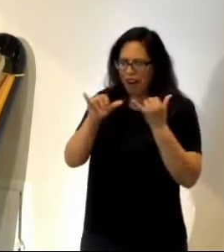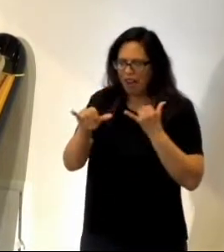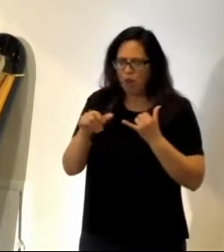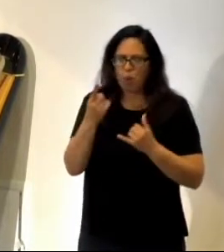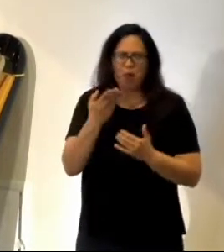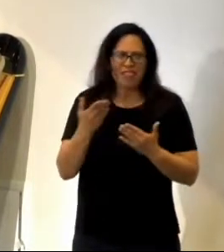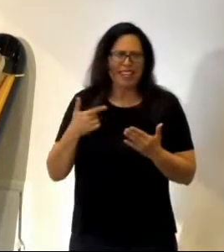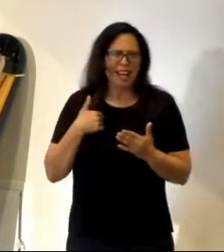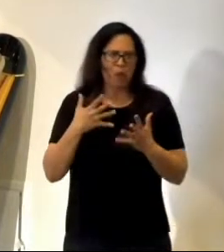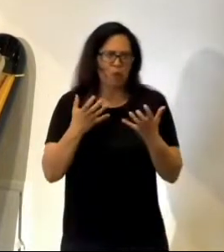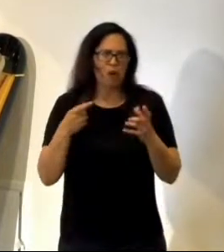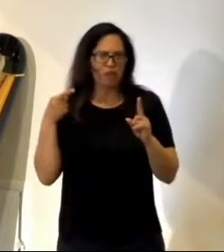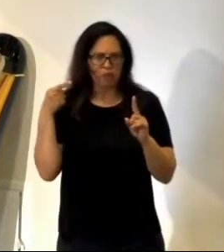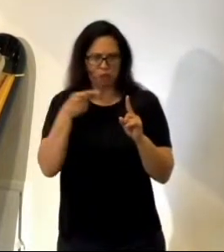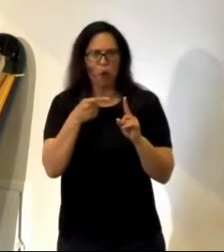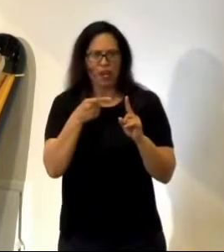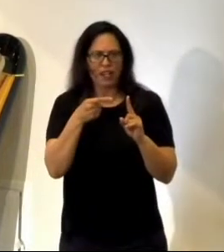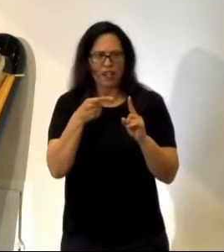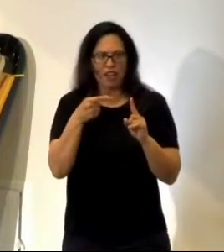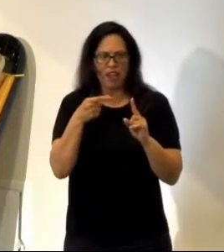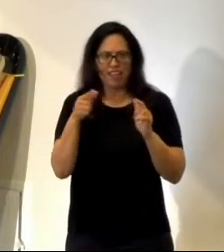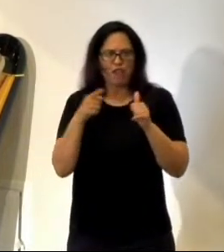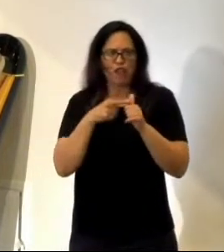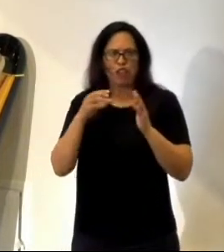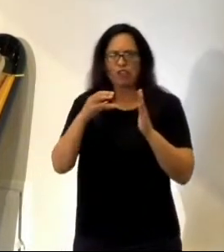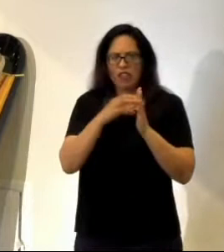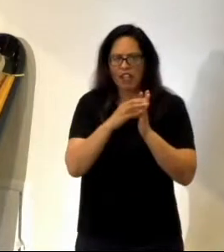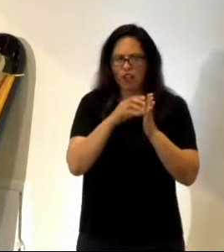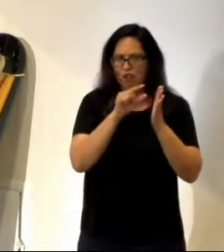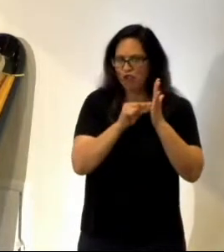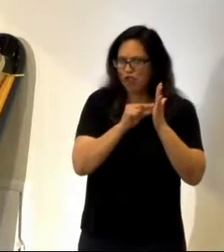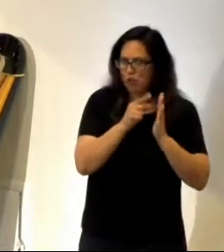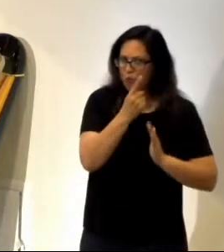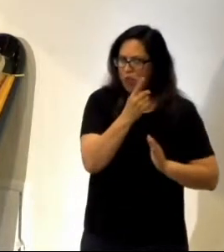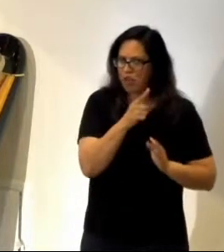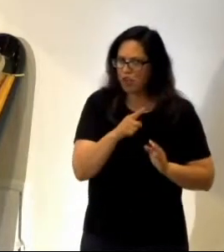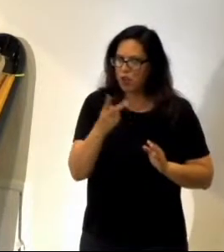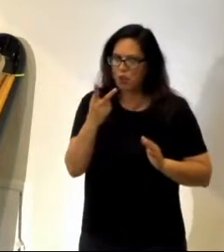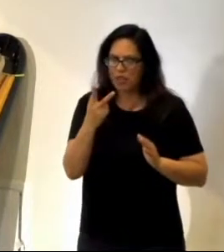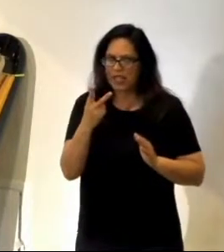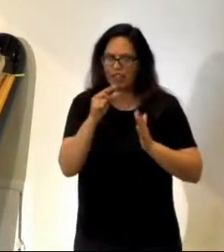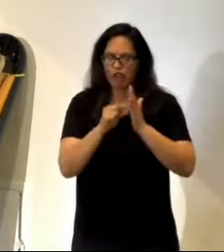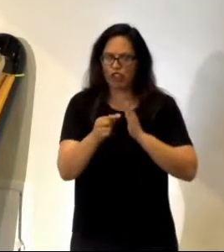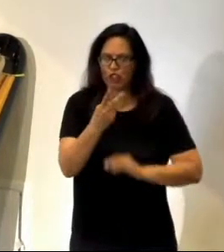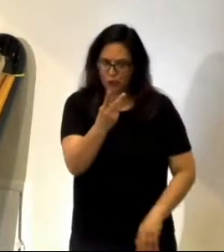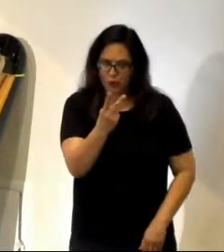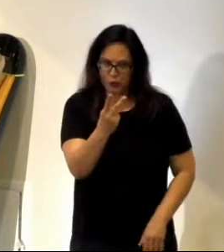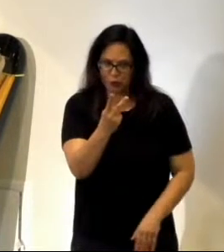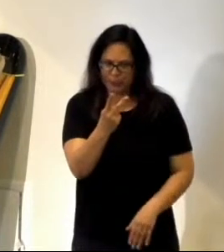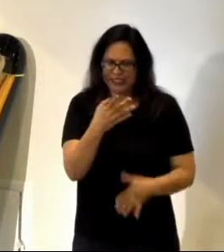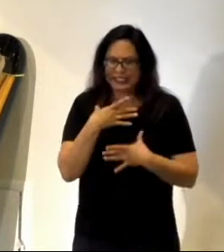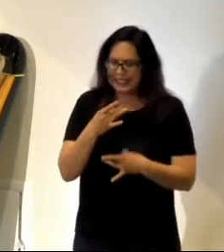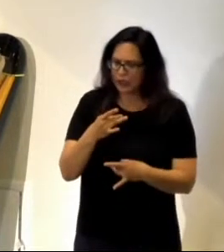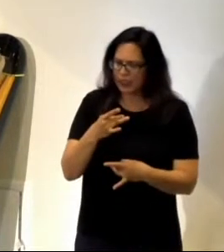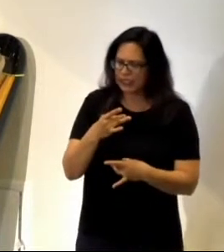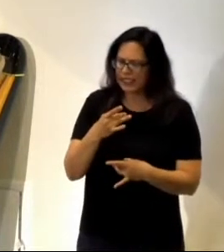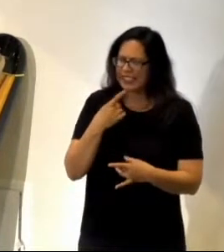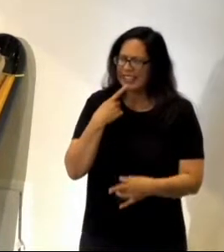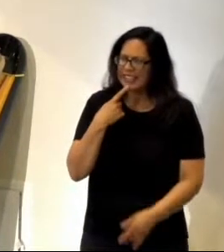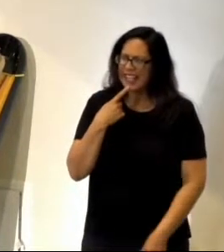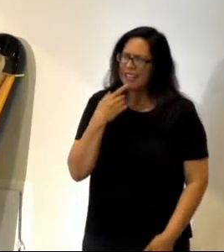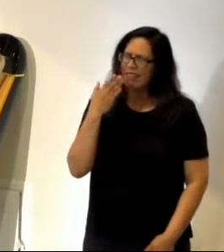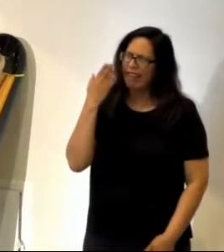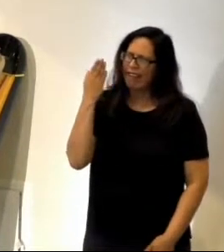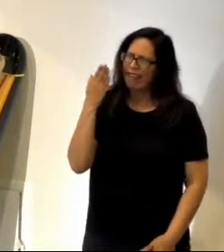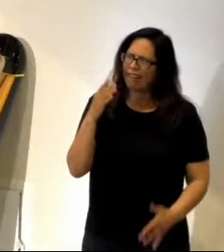section, verses 1 to 3, is something that happens in verse 2. It says something interesting. It says that he leads